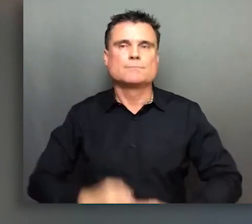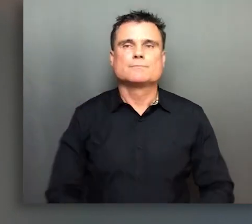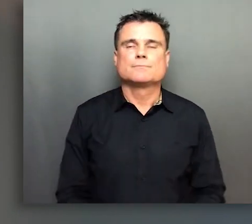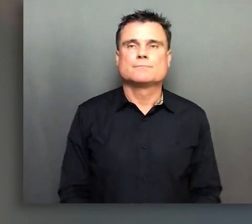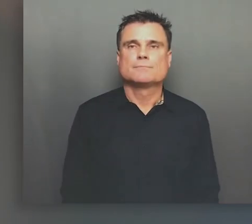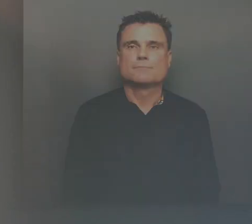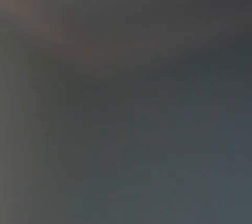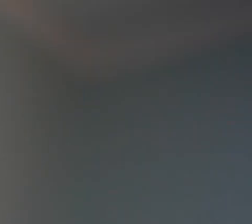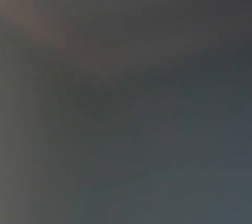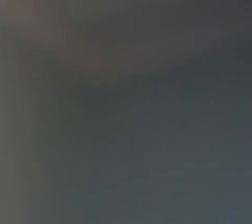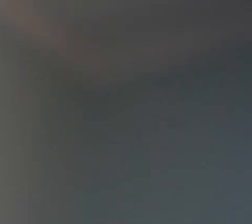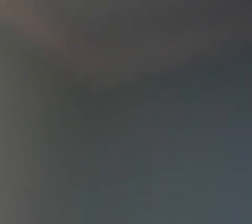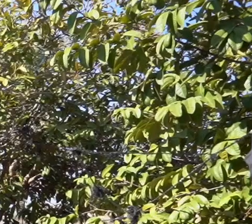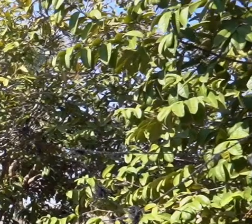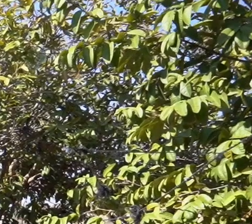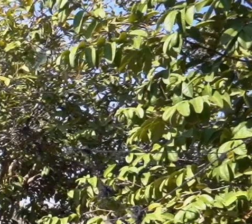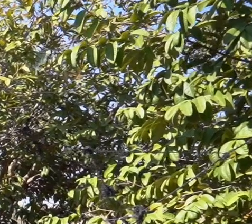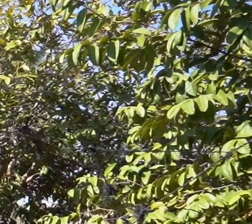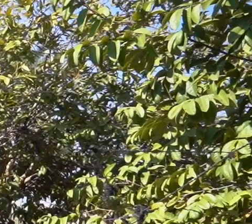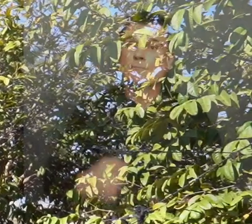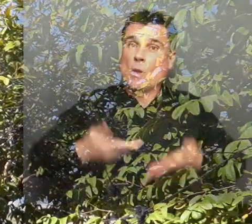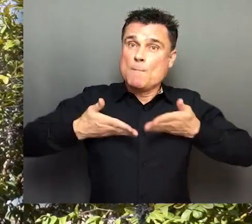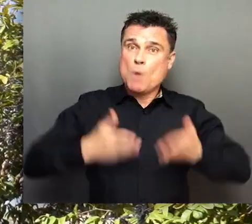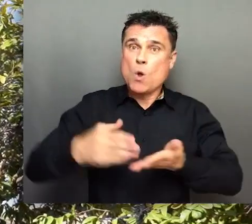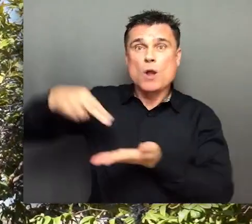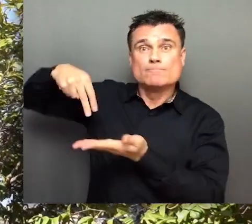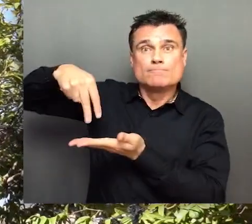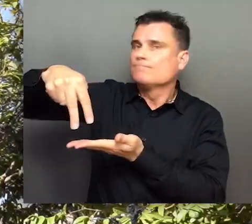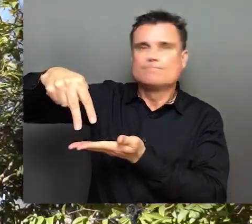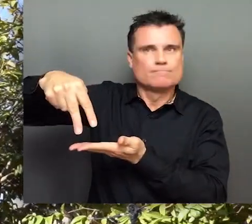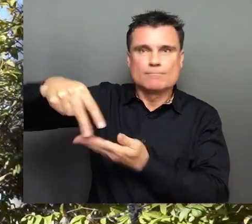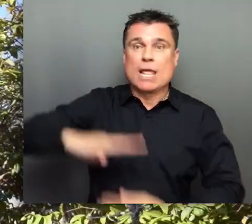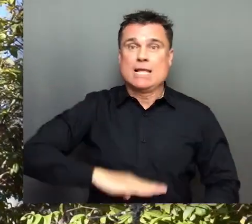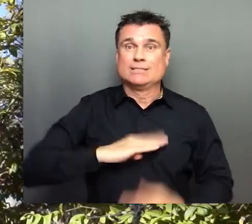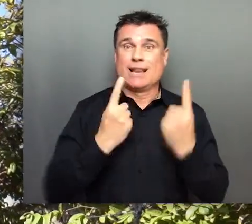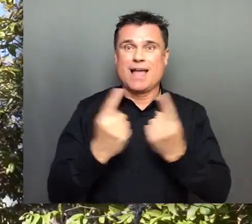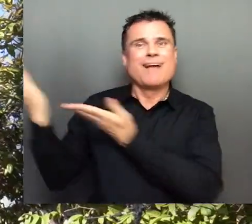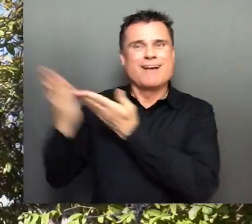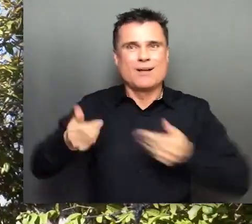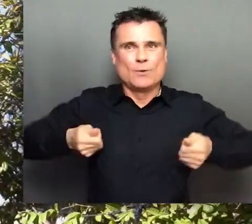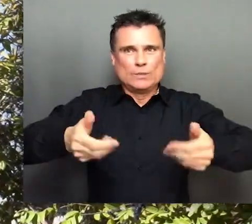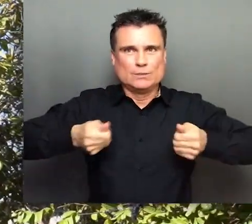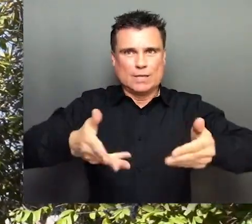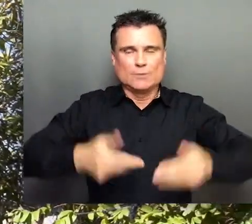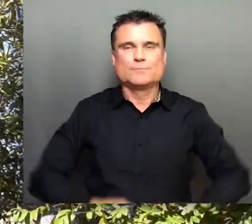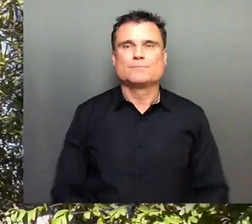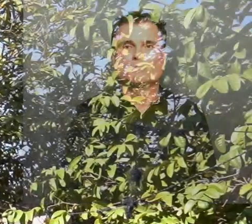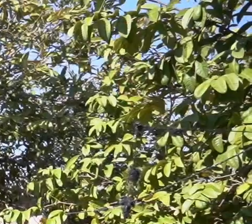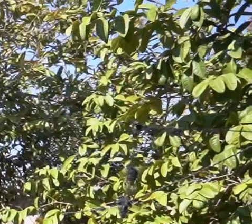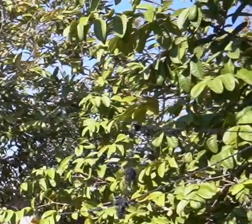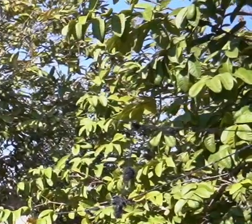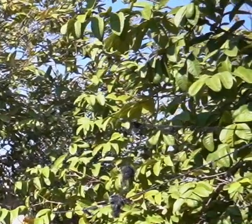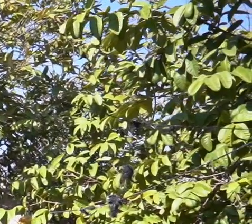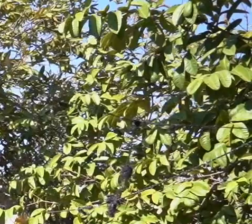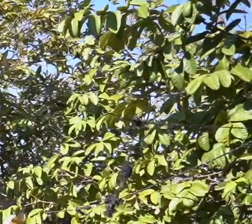disability. I'm considered legally blind. I am Dua Qashlan. I couldn't walk since birth. In sixth grade